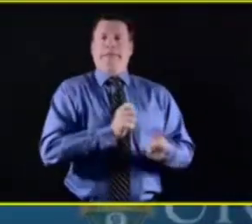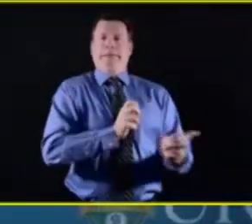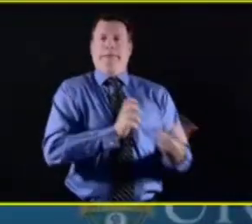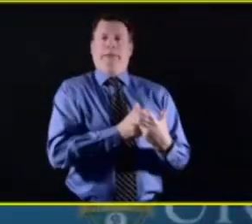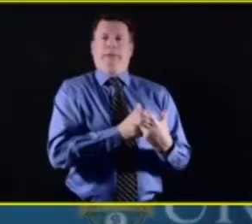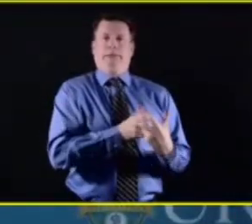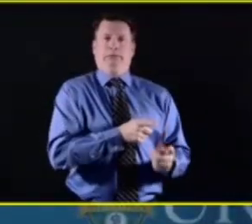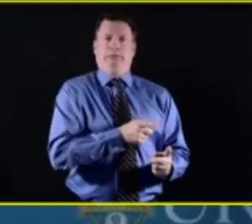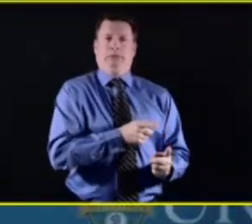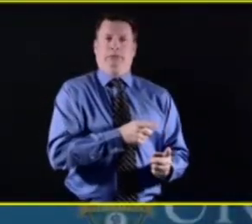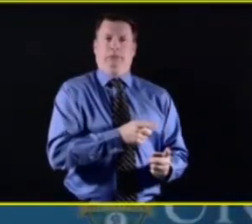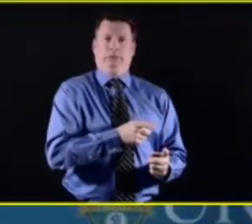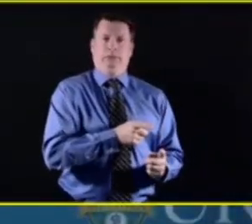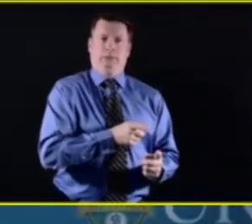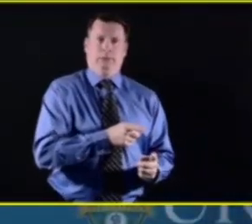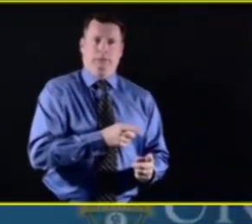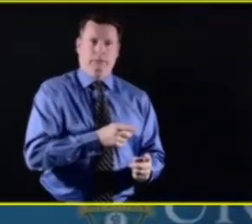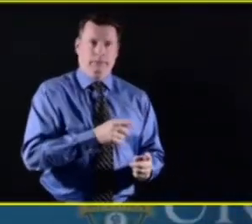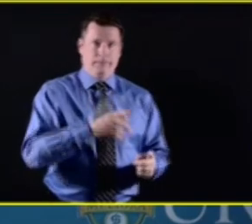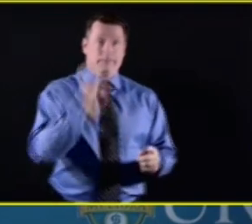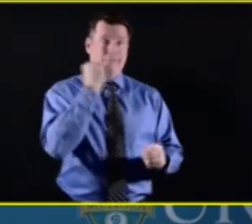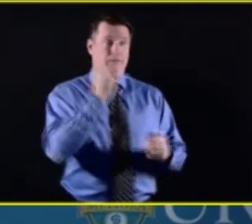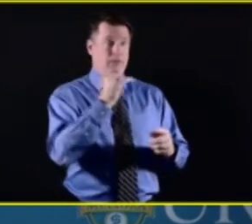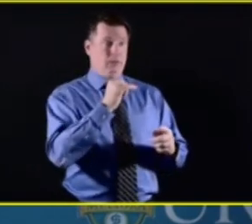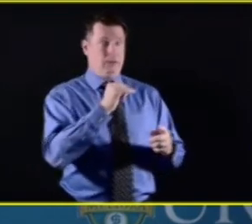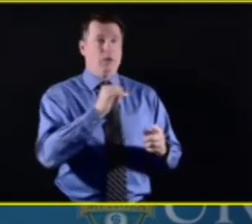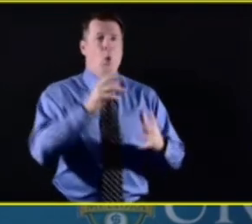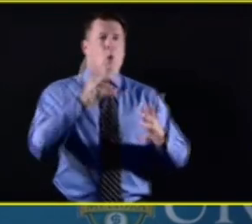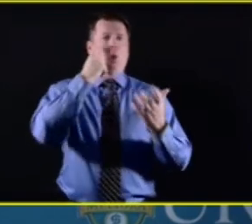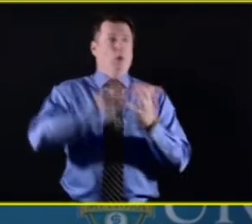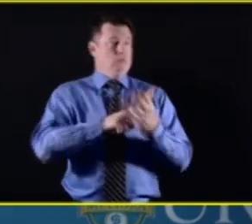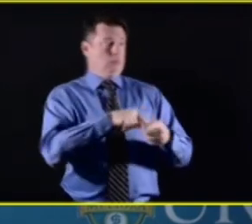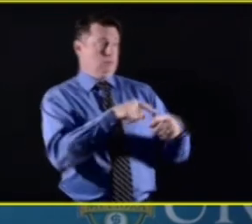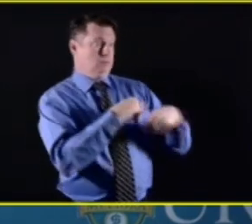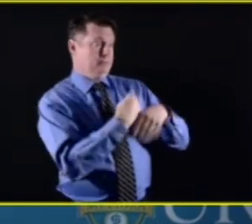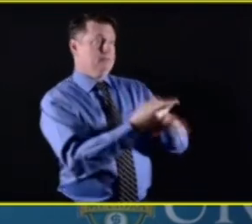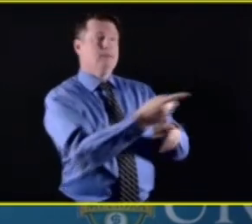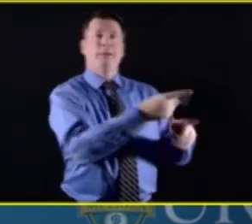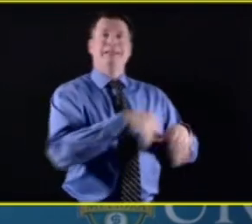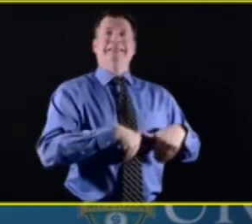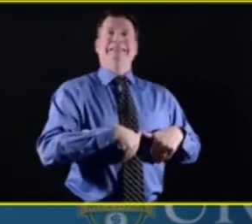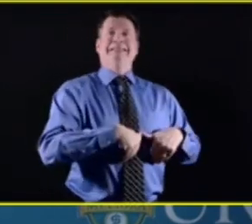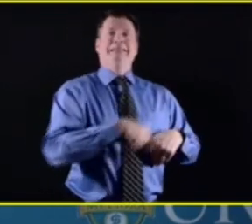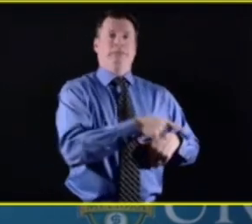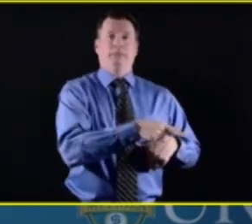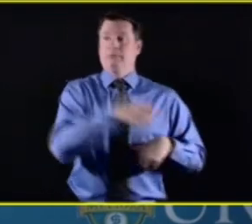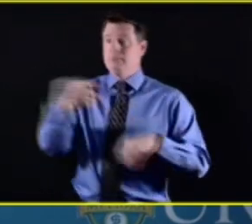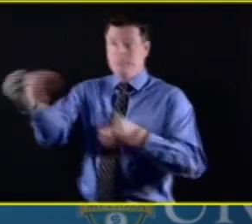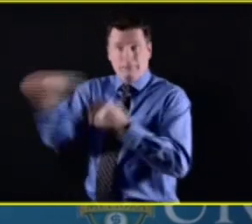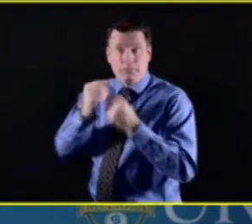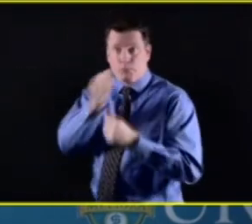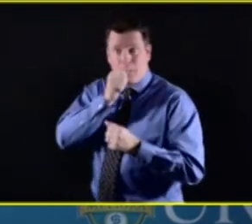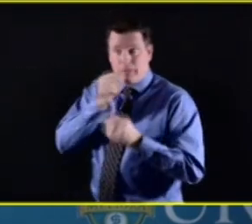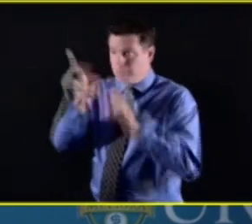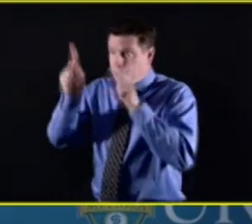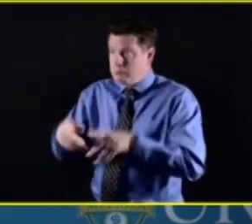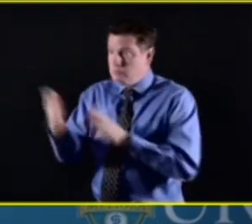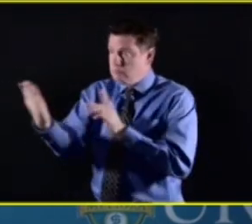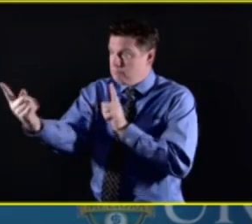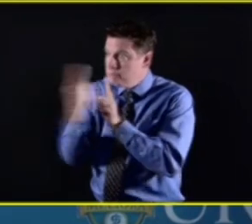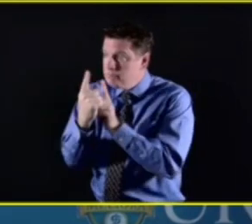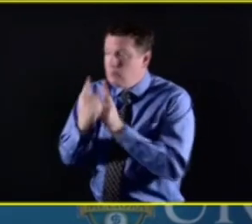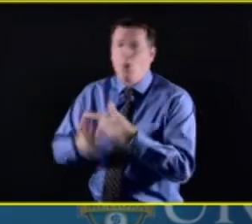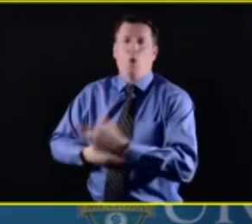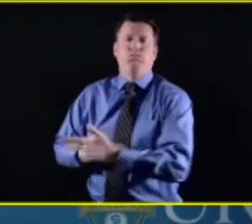Thanks, Dr. Silva. And Patty Singer from Minority Reporter. Do you have a question? Yes, do. Thank you. Dr. Silva,